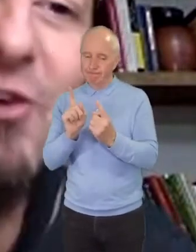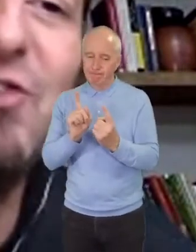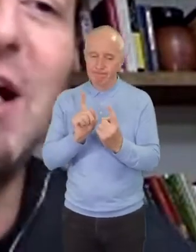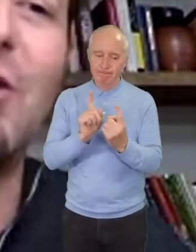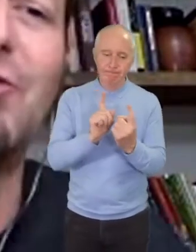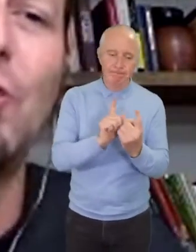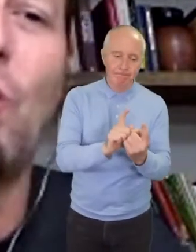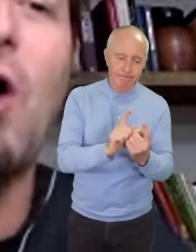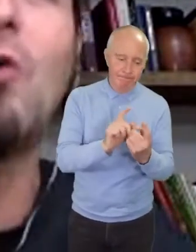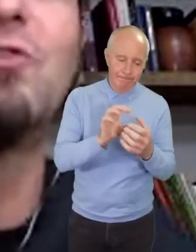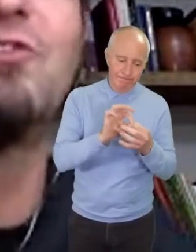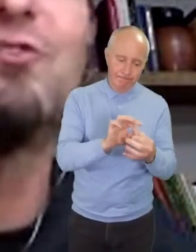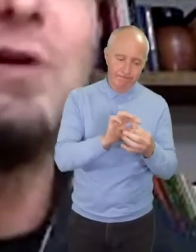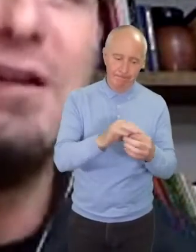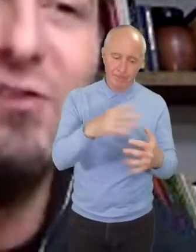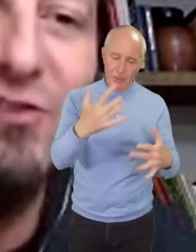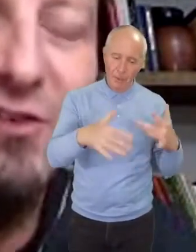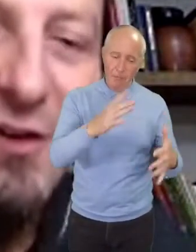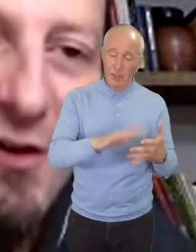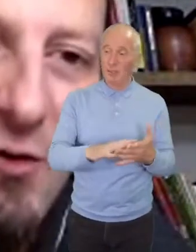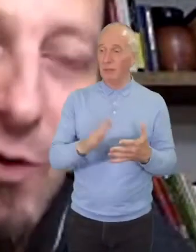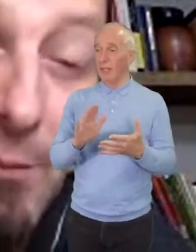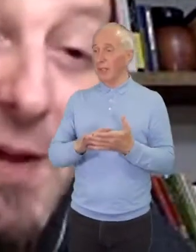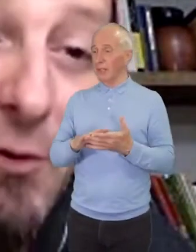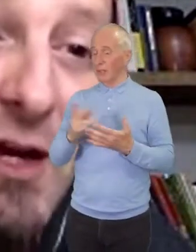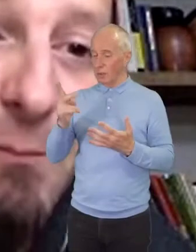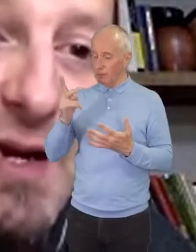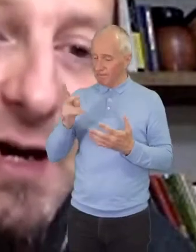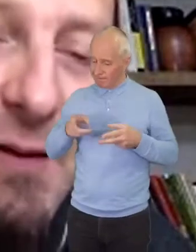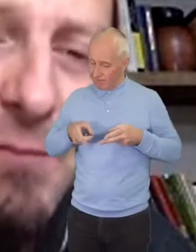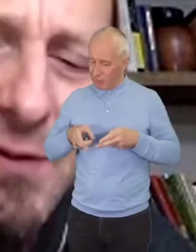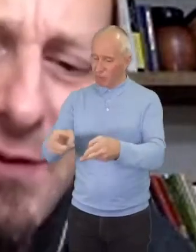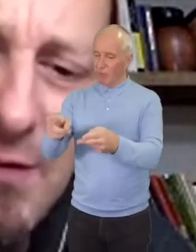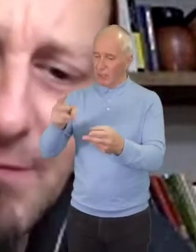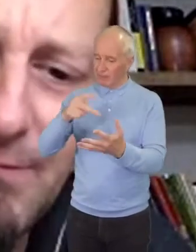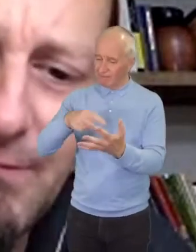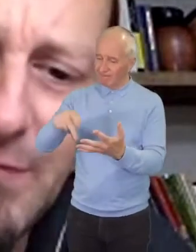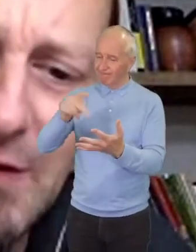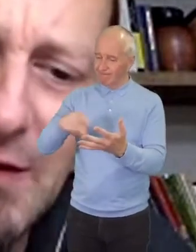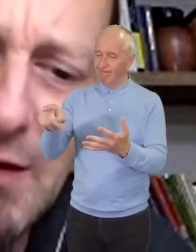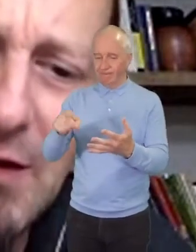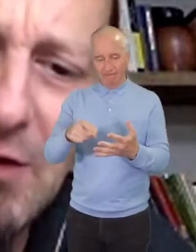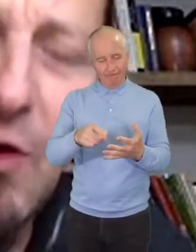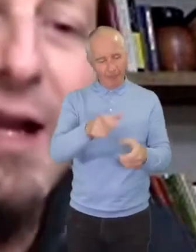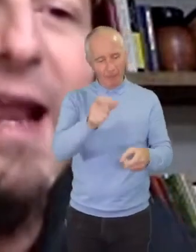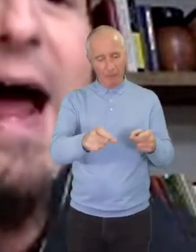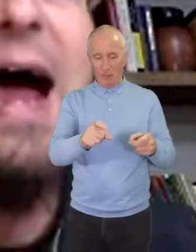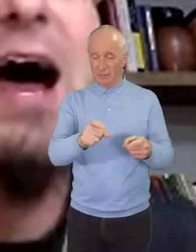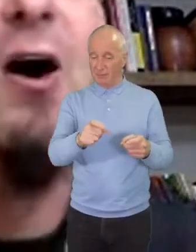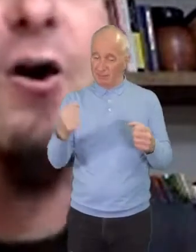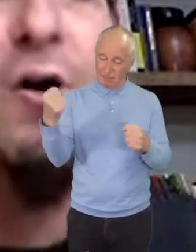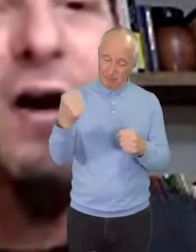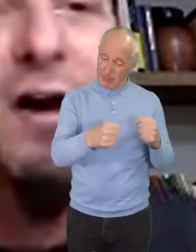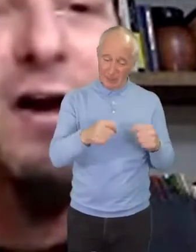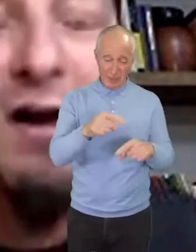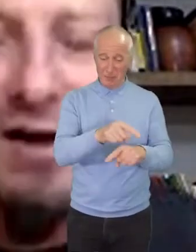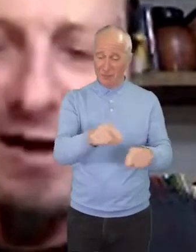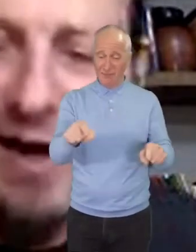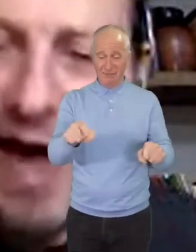recommit ourselves to walk the streets where people get beat up. To allow